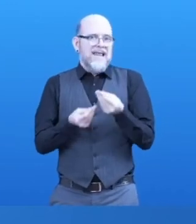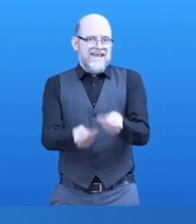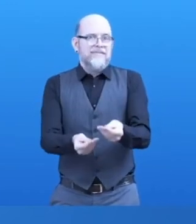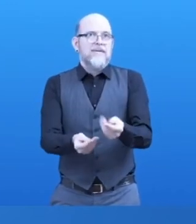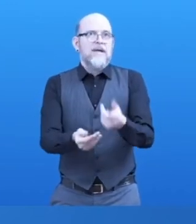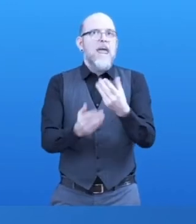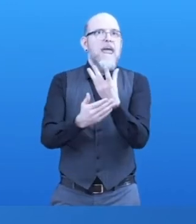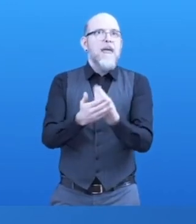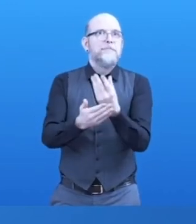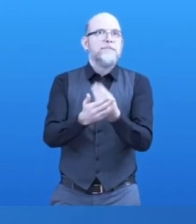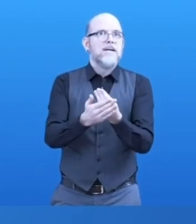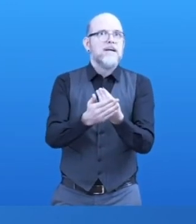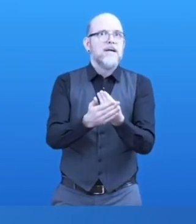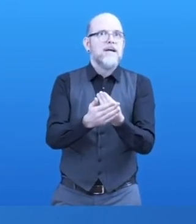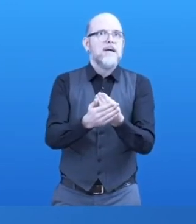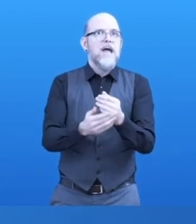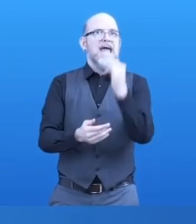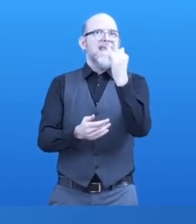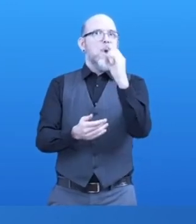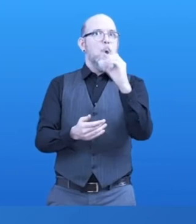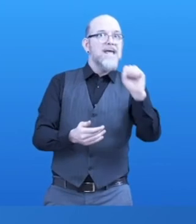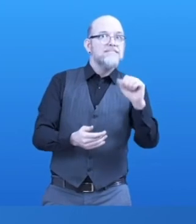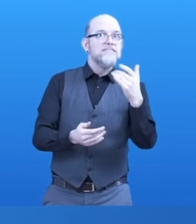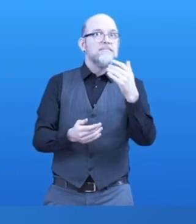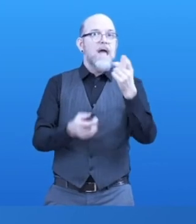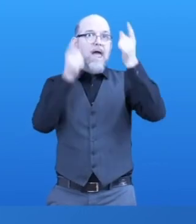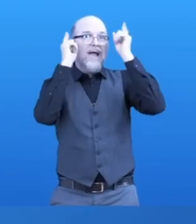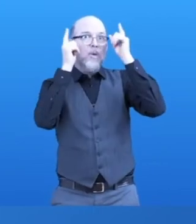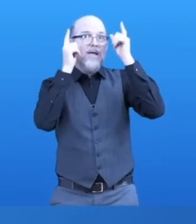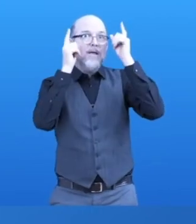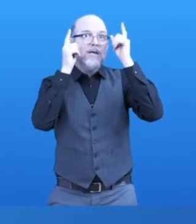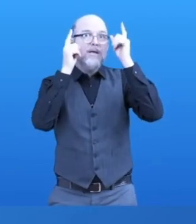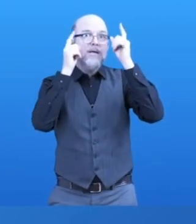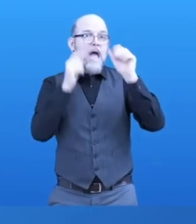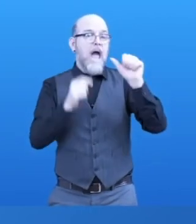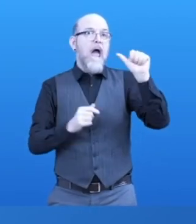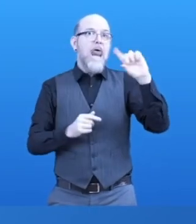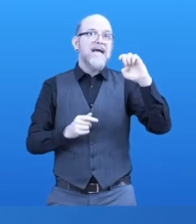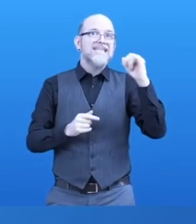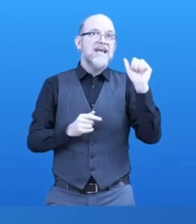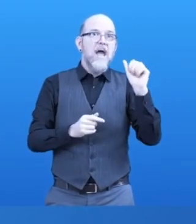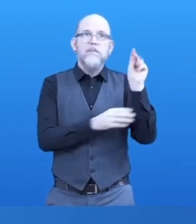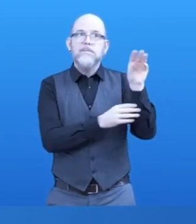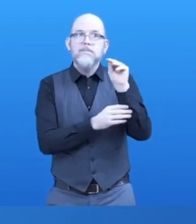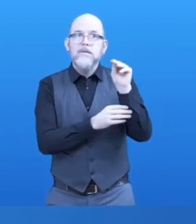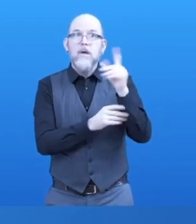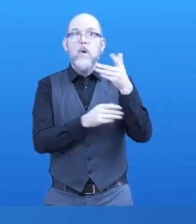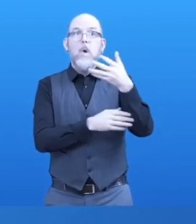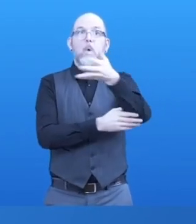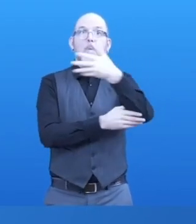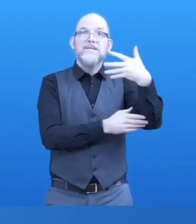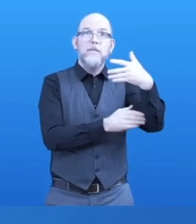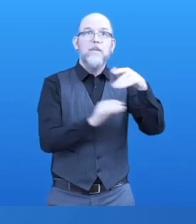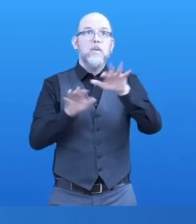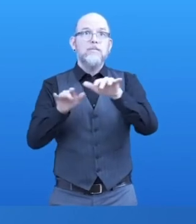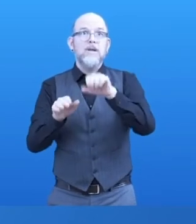for Alexa smart speakers, software for Windows computers and supporting tactile learning tools. The apps are available in multiple